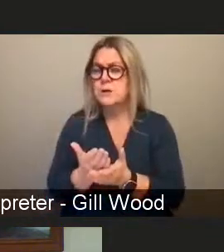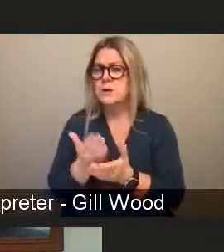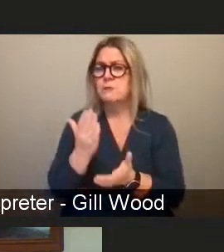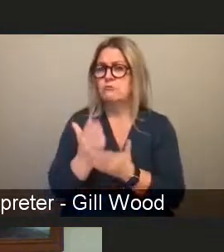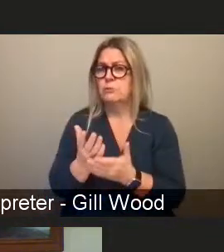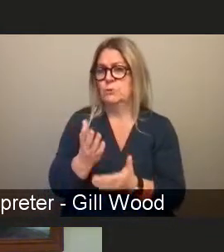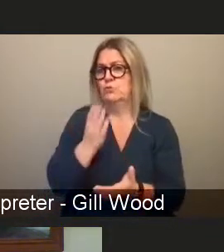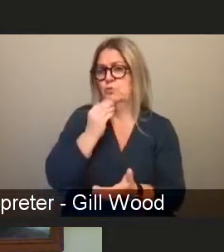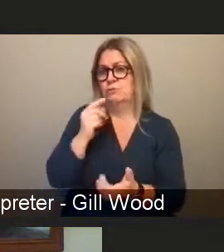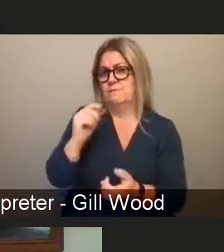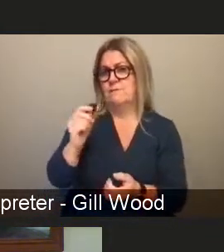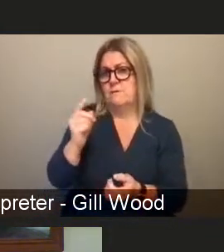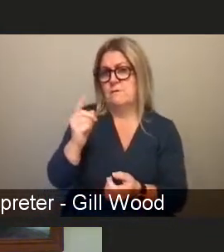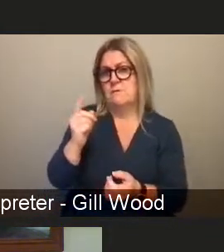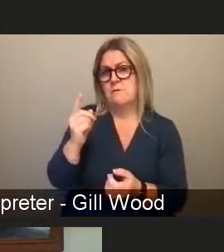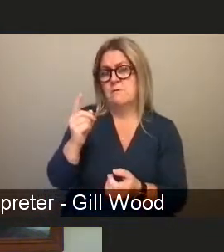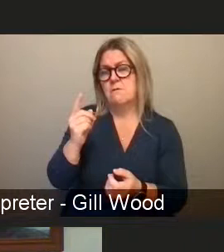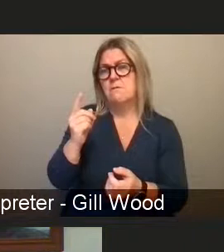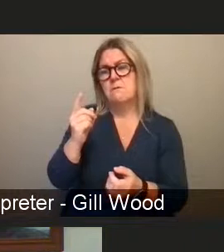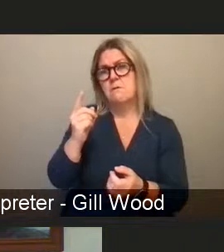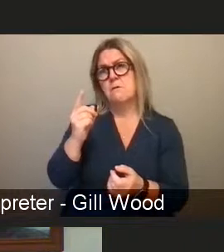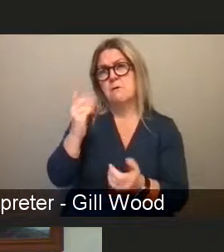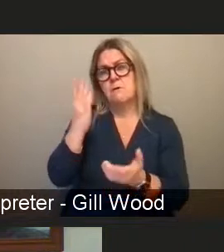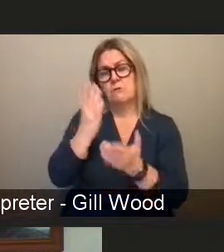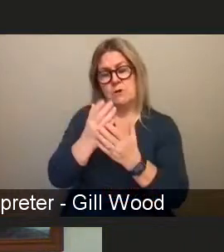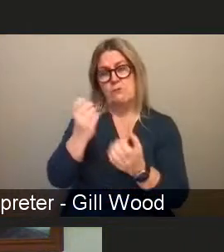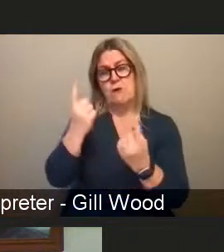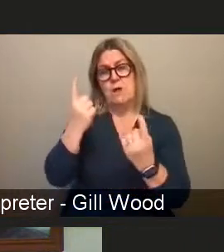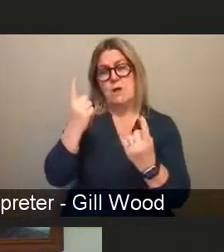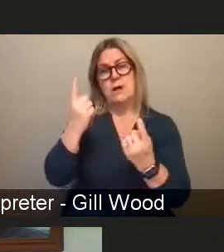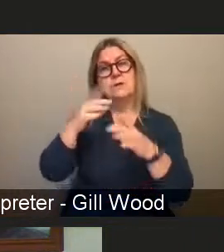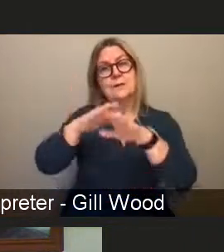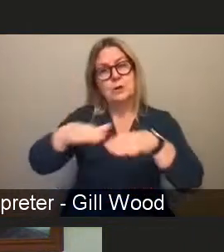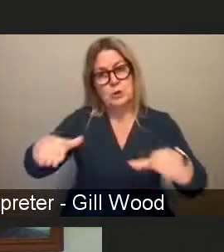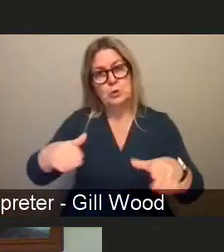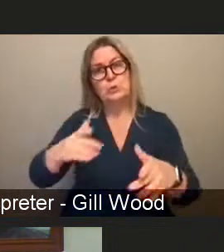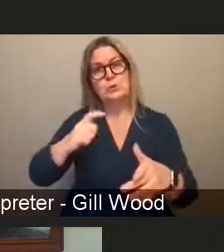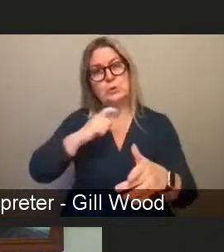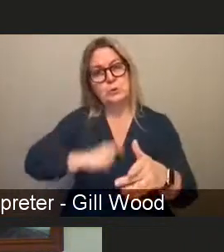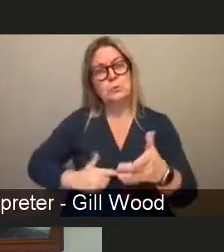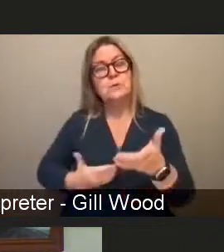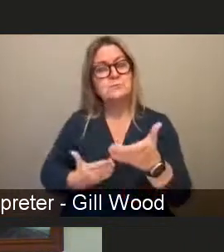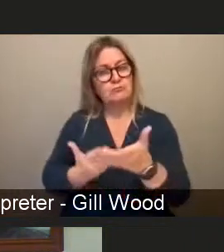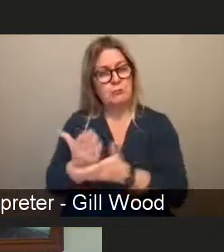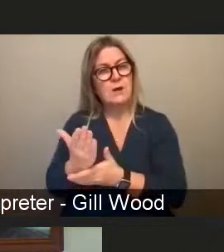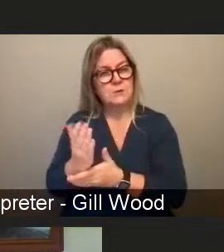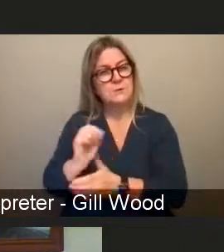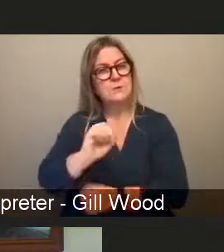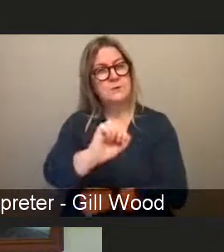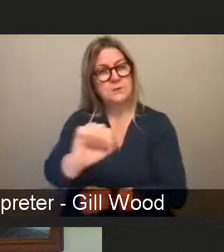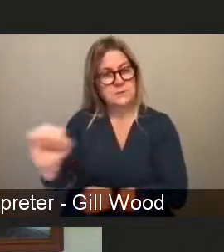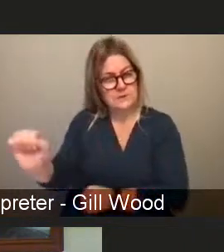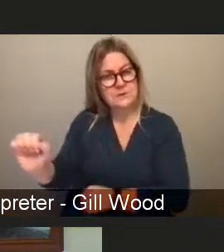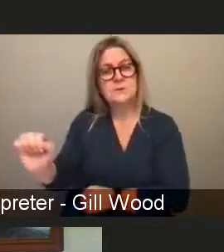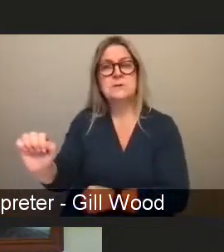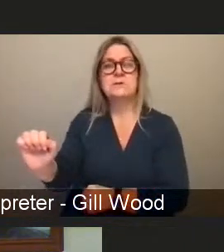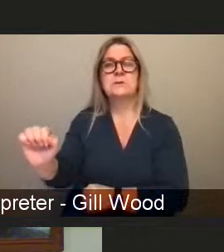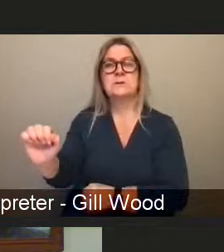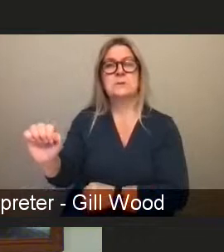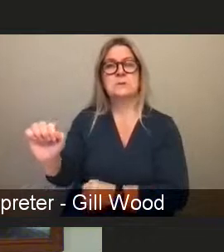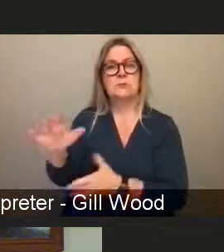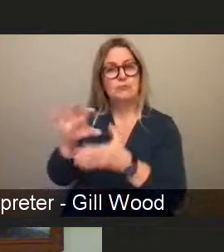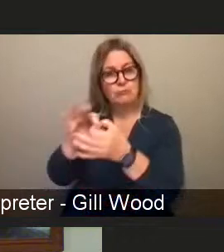eight of uh honoring children's human rights in the context of discussing domestic abuse and other forms of violence against women